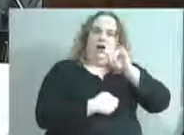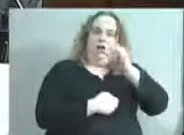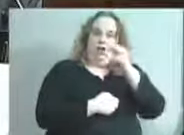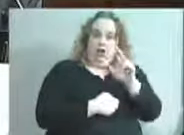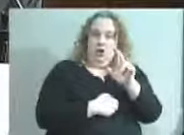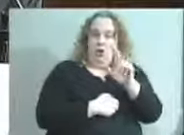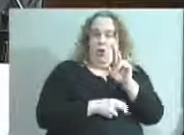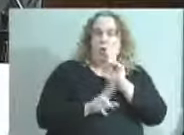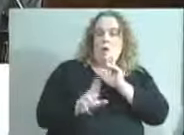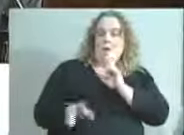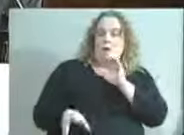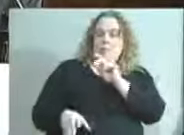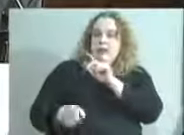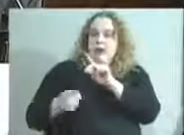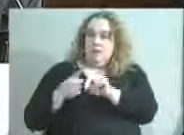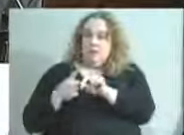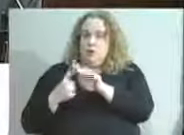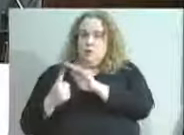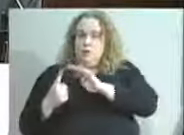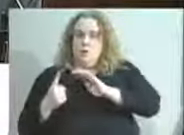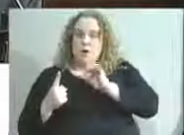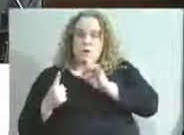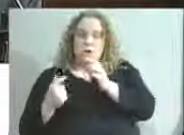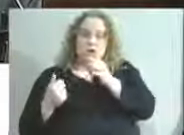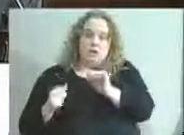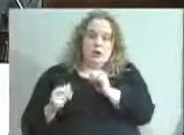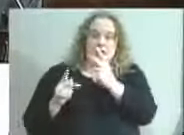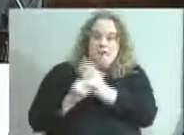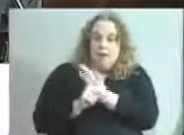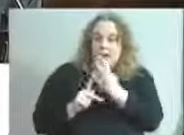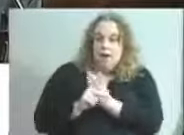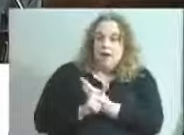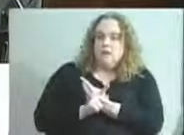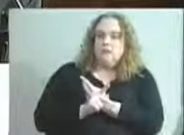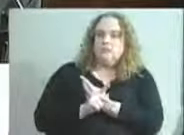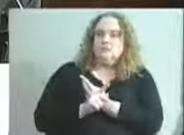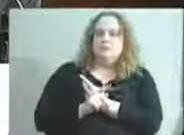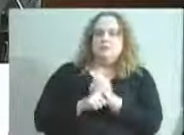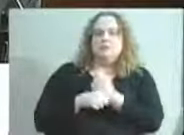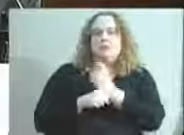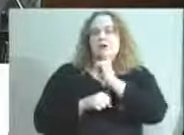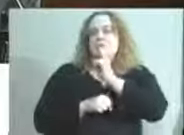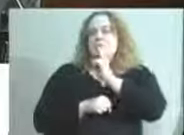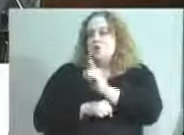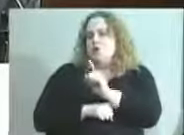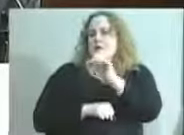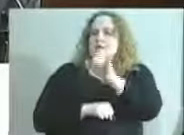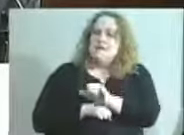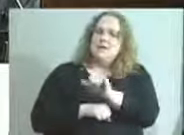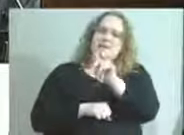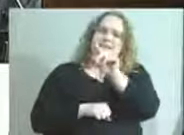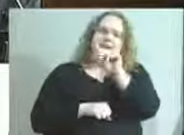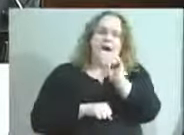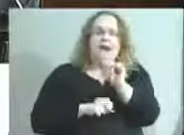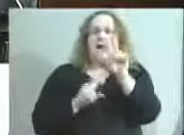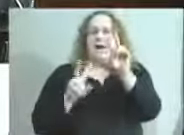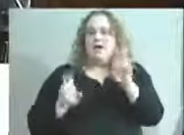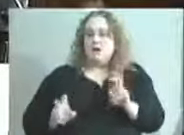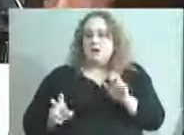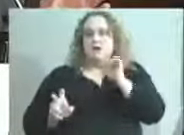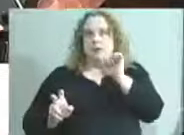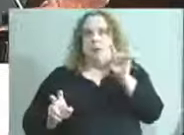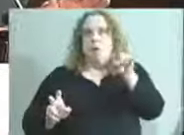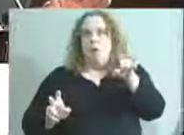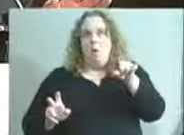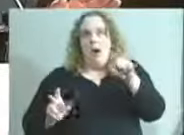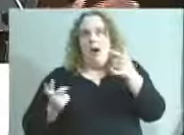board to the board and really try and put an end to these these kind of ongoing data issues. This isn't just related to